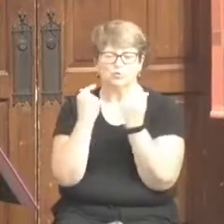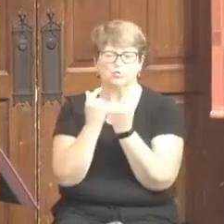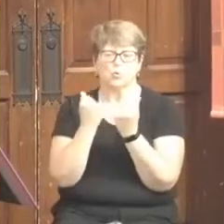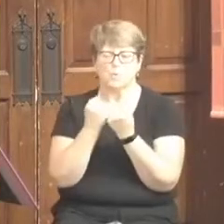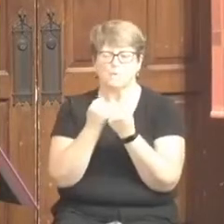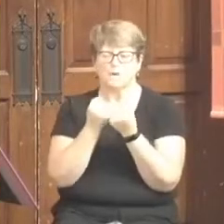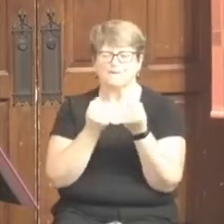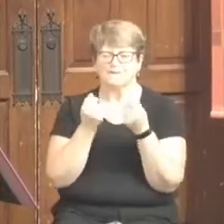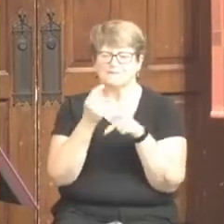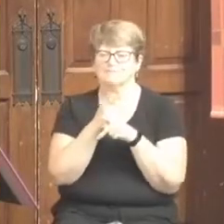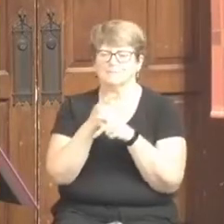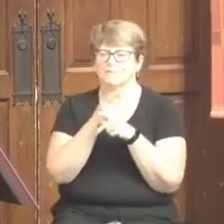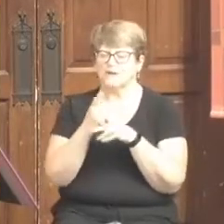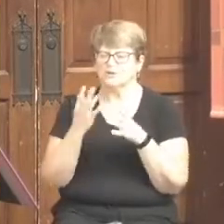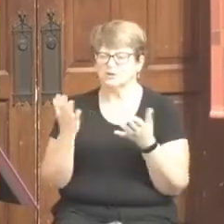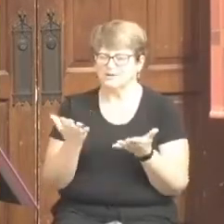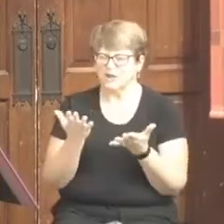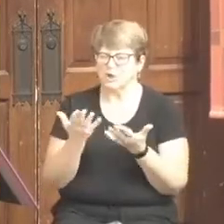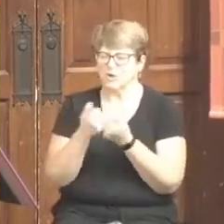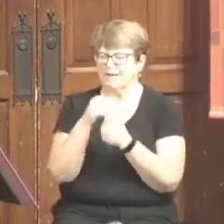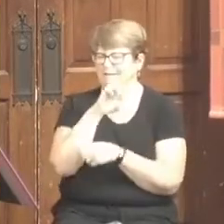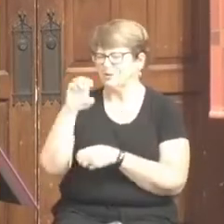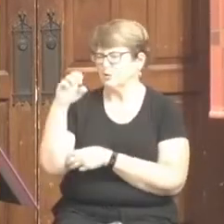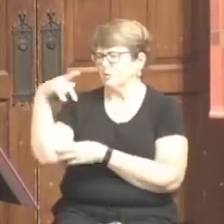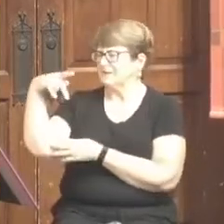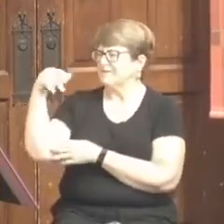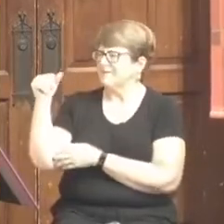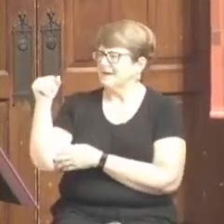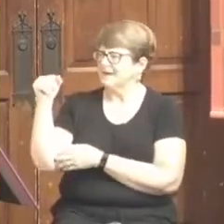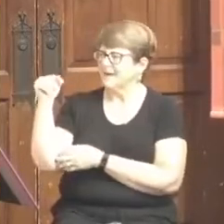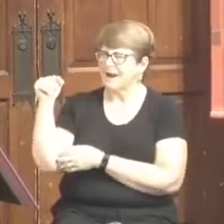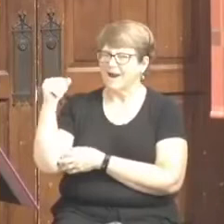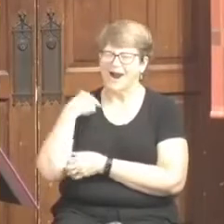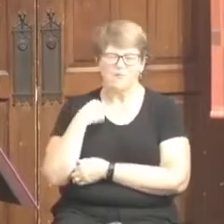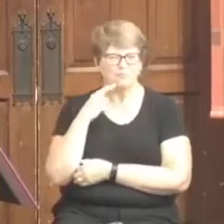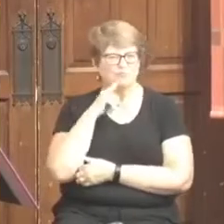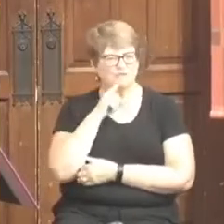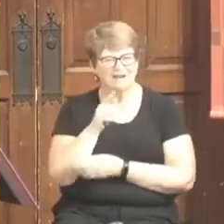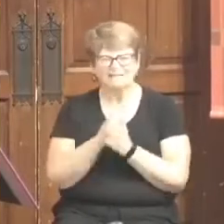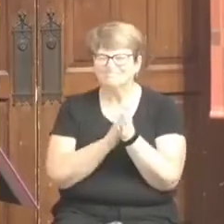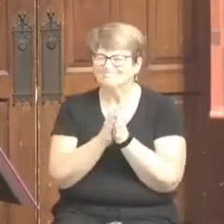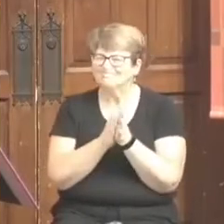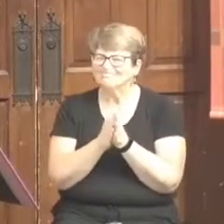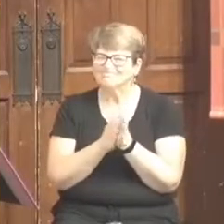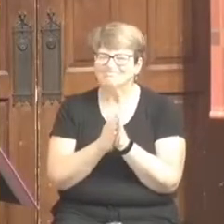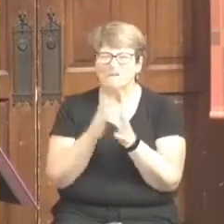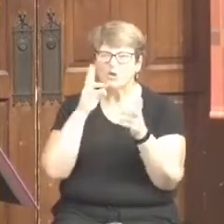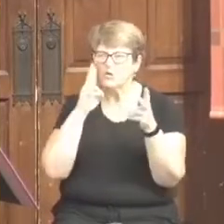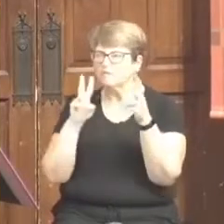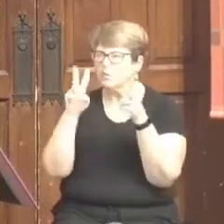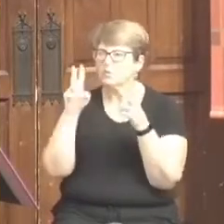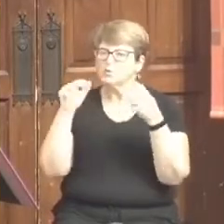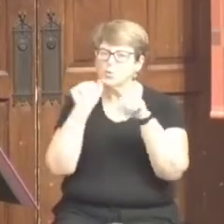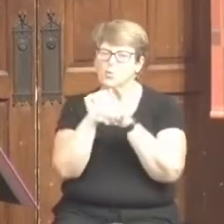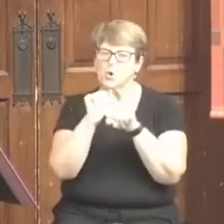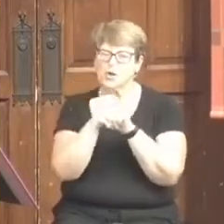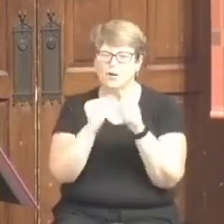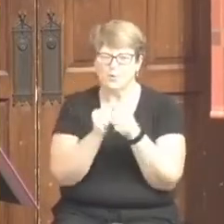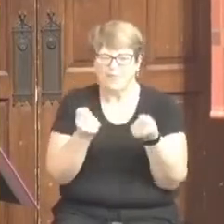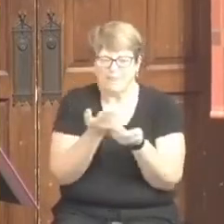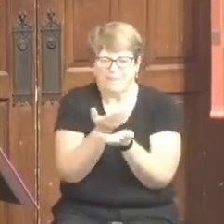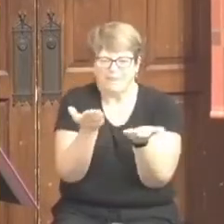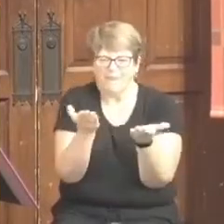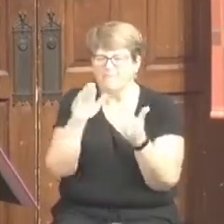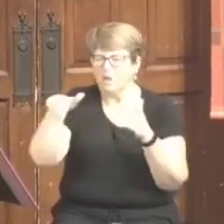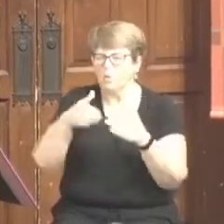great staff here in Eastern Pennsylvania. And I so look forward to working with them and all of you